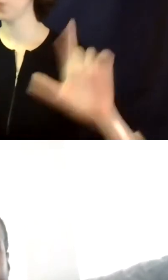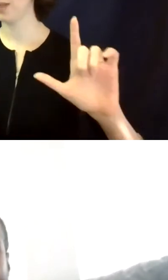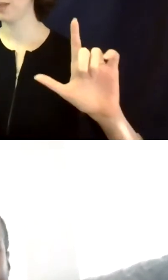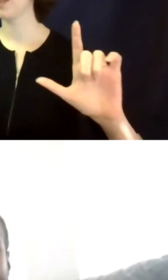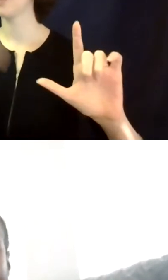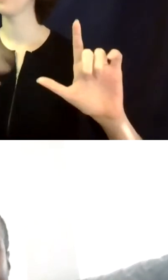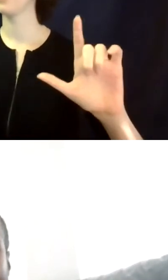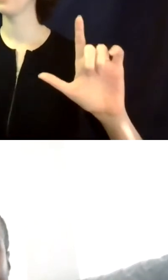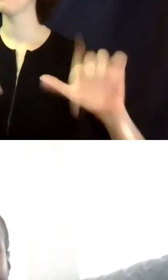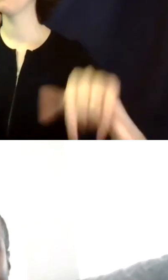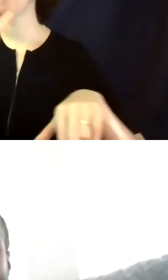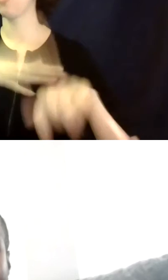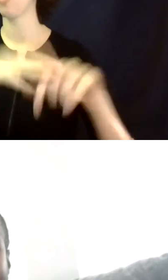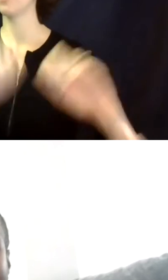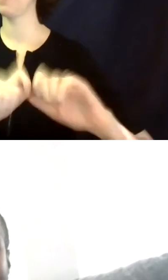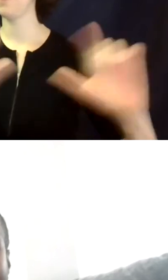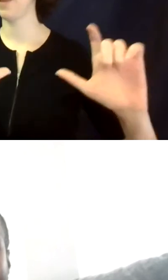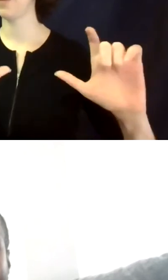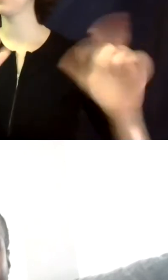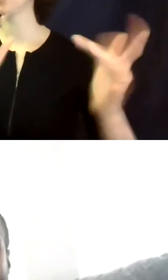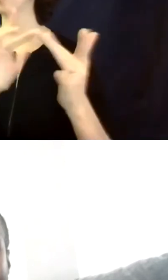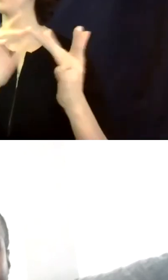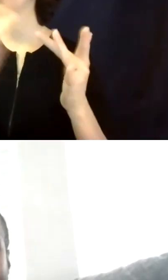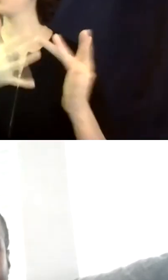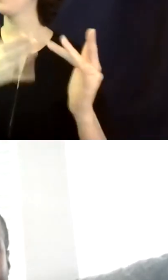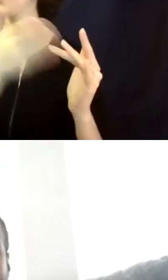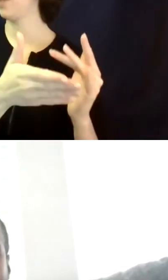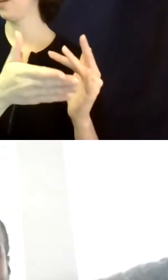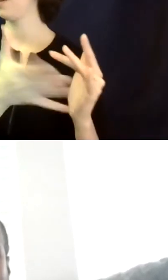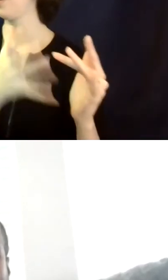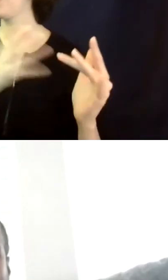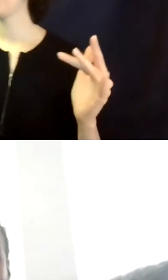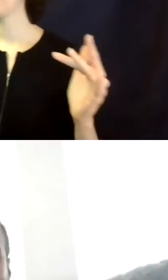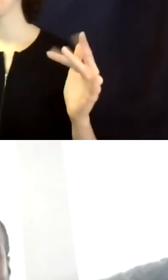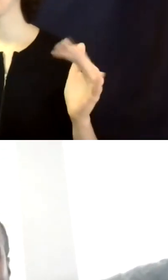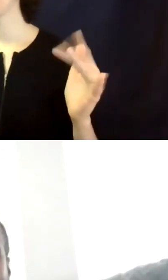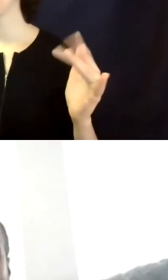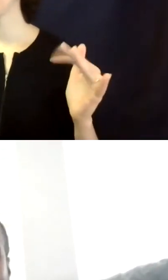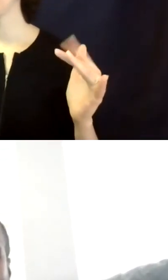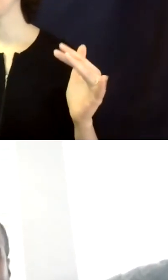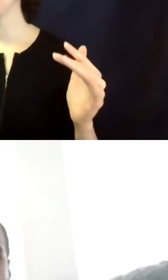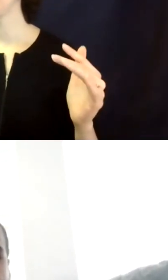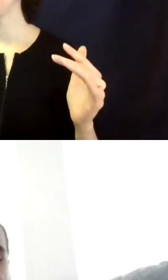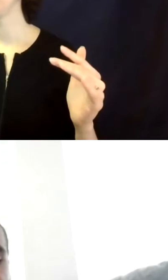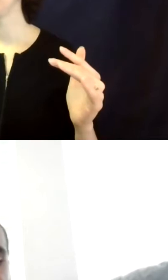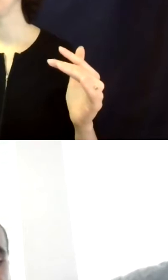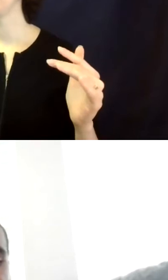the page that has our contact information and our, um, emails, correct?